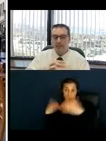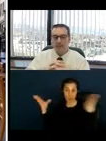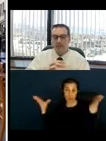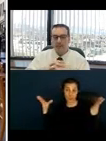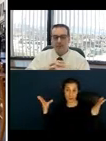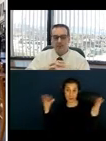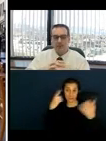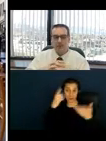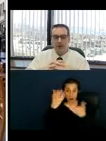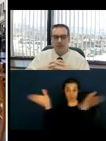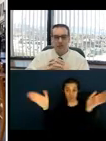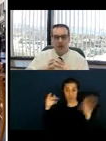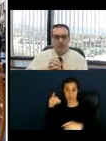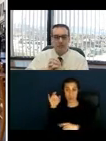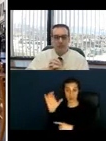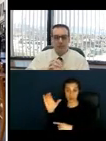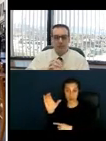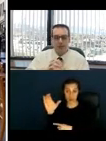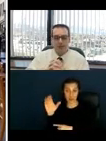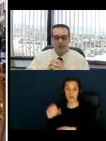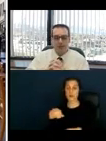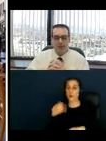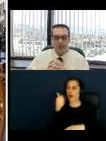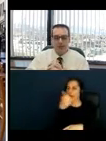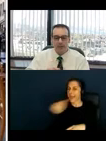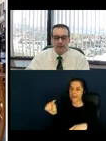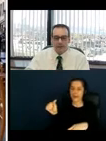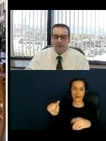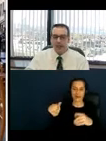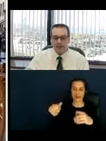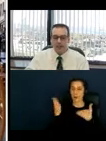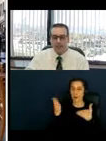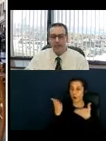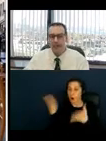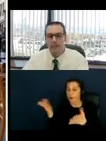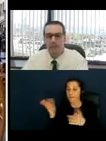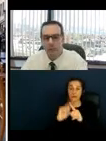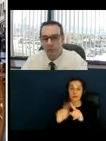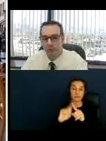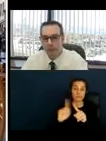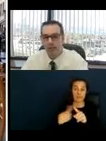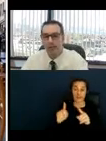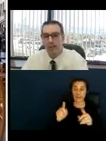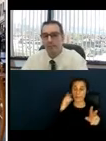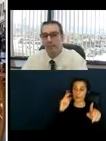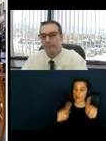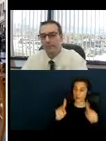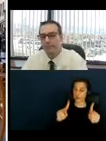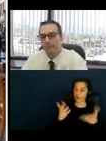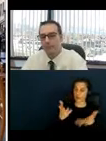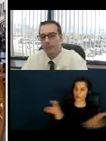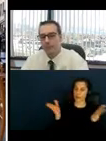ancillary amenities or attractions offered on site that are directly related to outdoor dining.